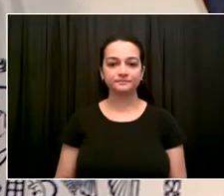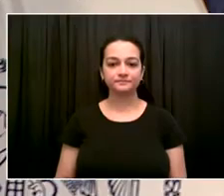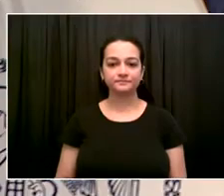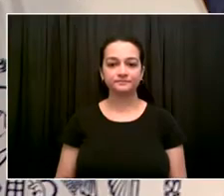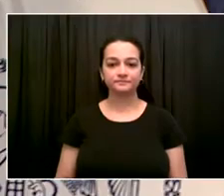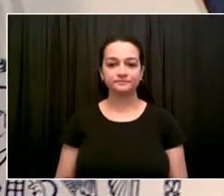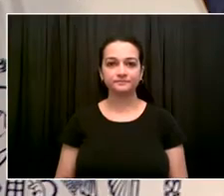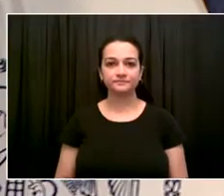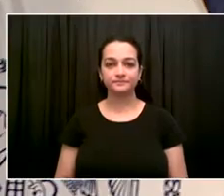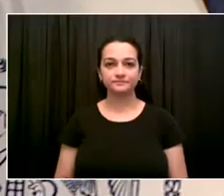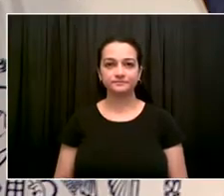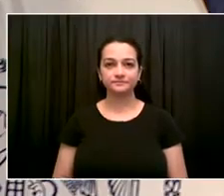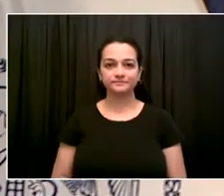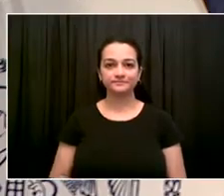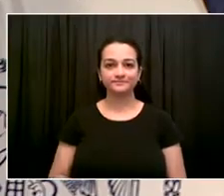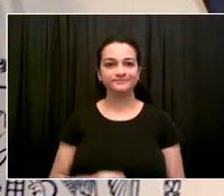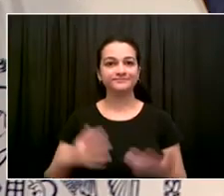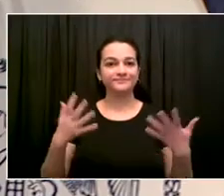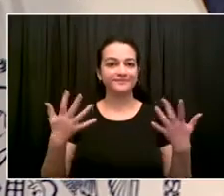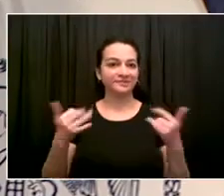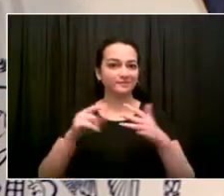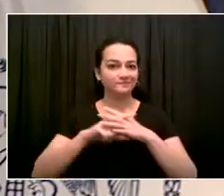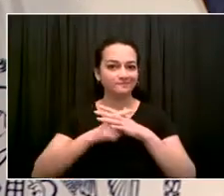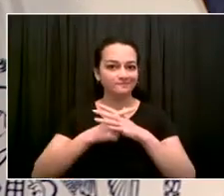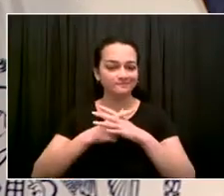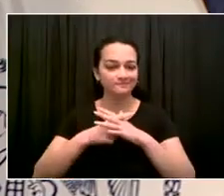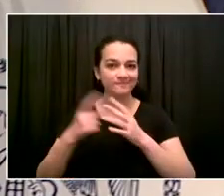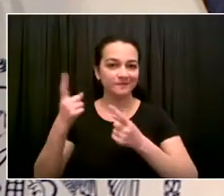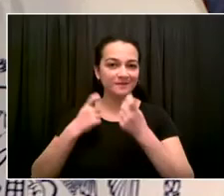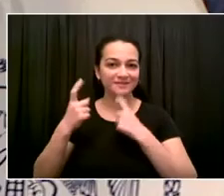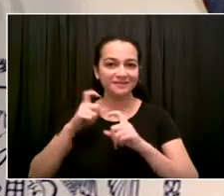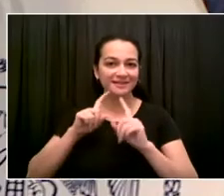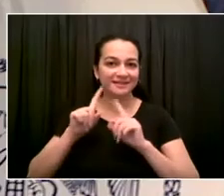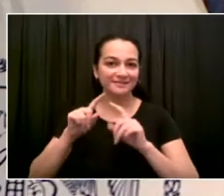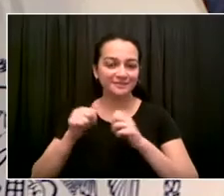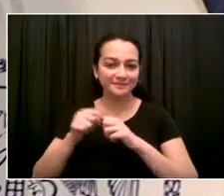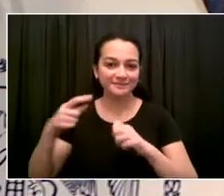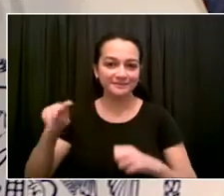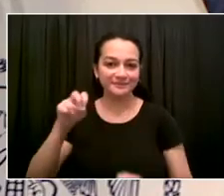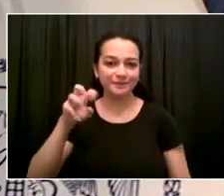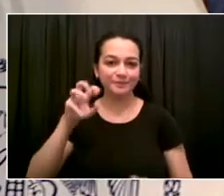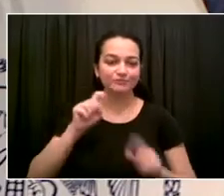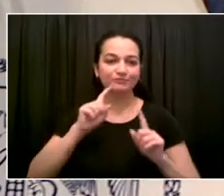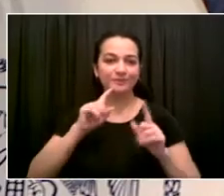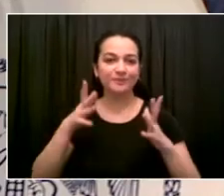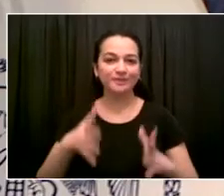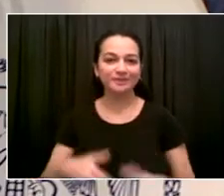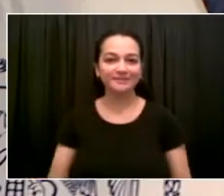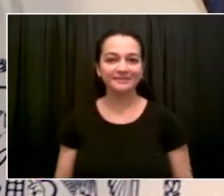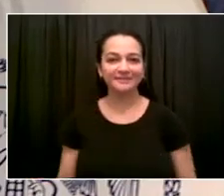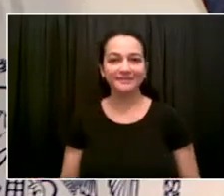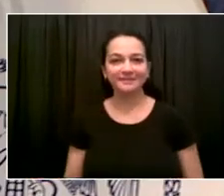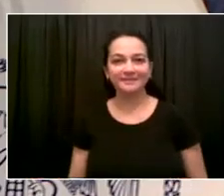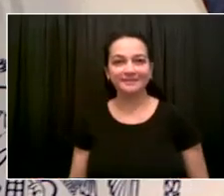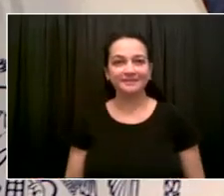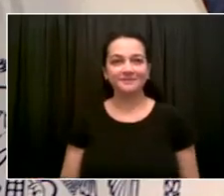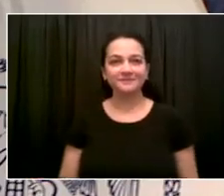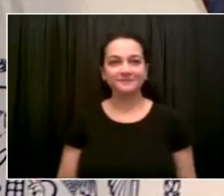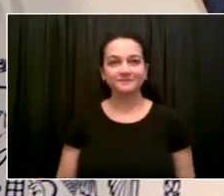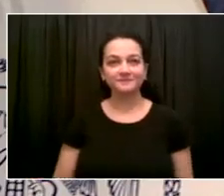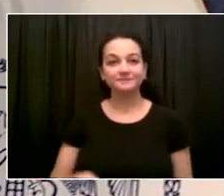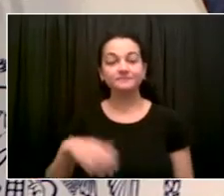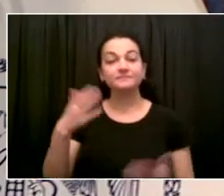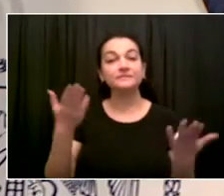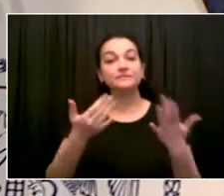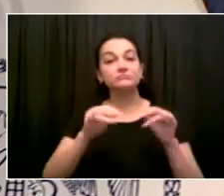that, we turn to our colleagues in the media. Please let me know the name and outlet of each journalist. We'll now begin our Q&A. As a reminder, we're joined today by